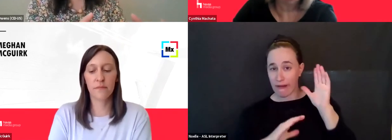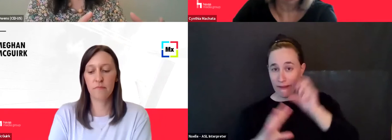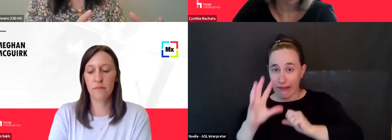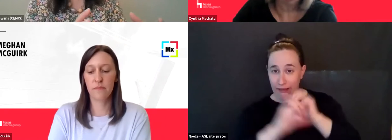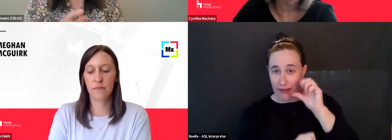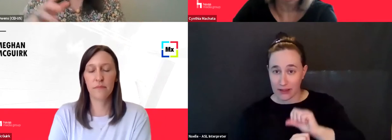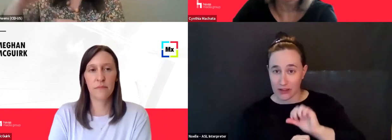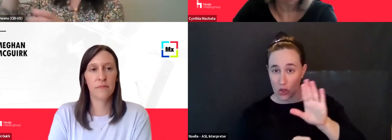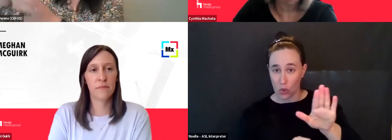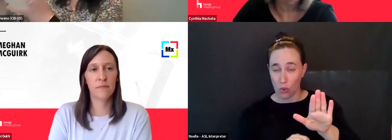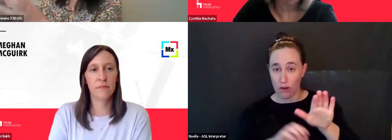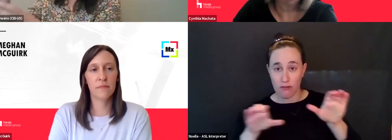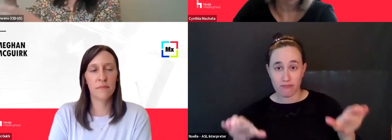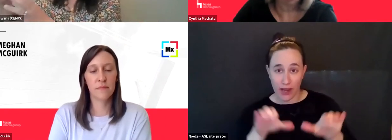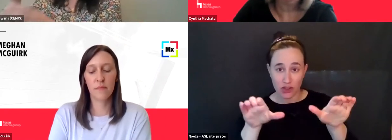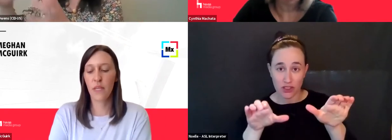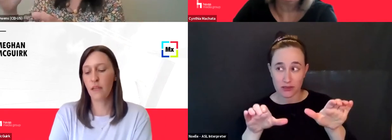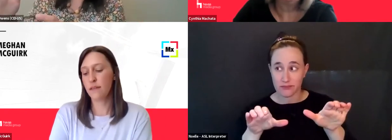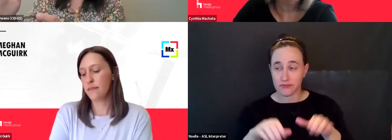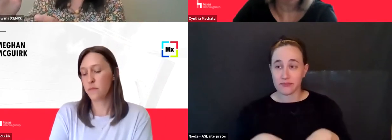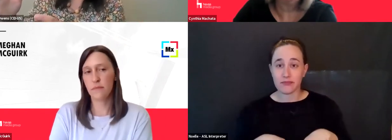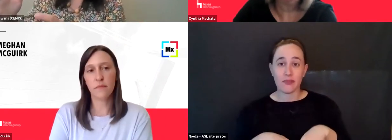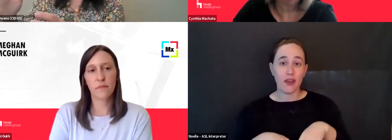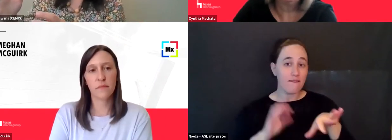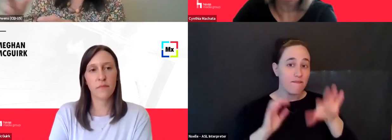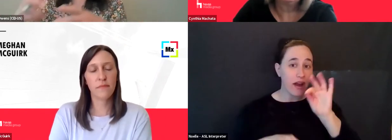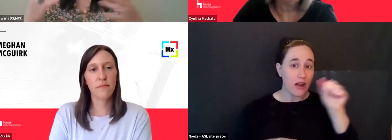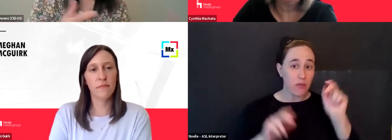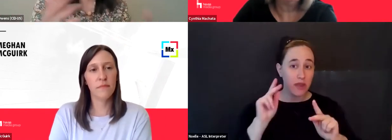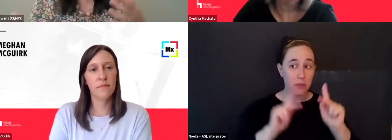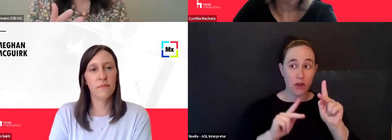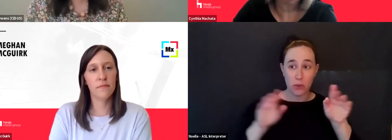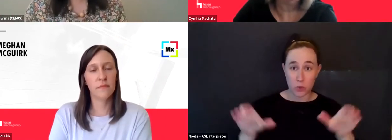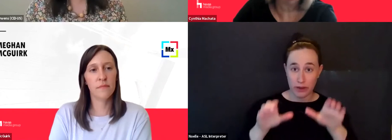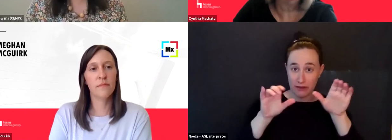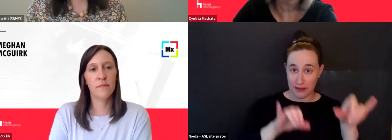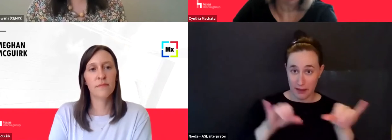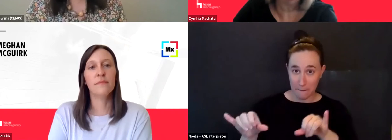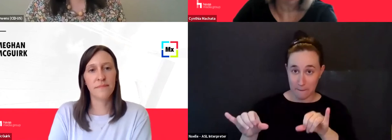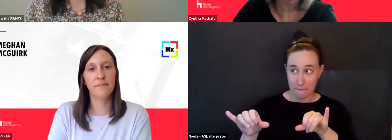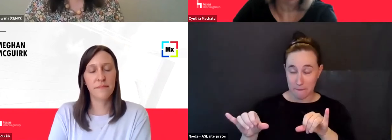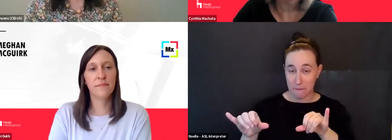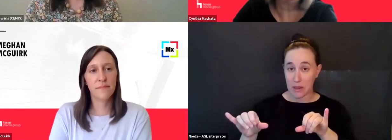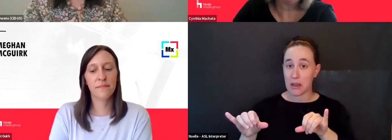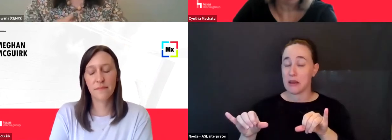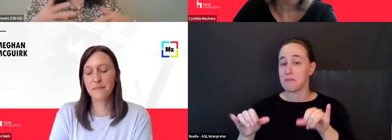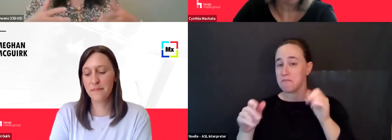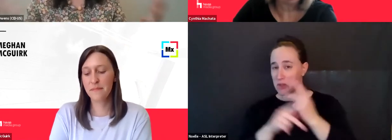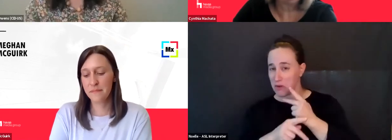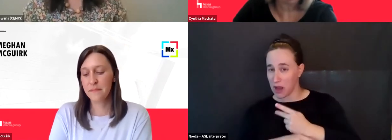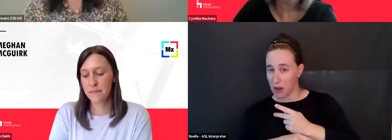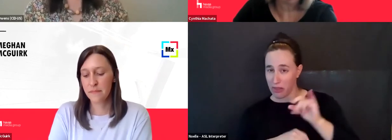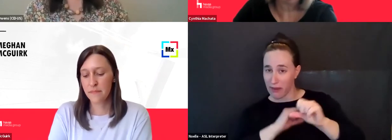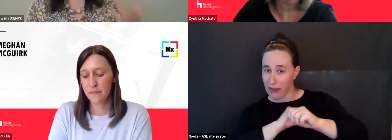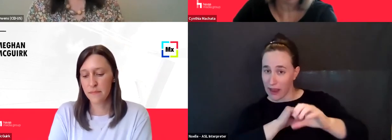and based on other people who've been doing the same thing that you may or may not like this ad. So maybe it